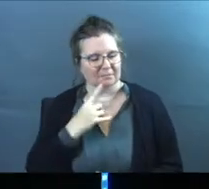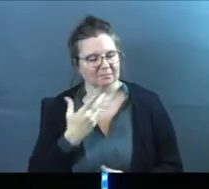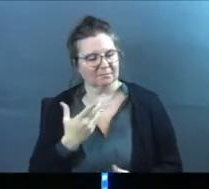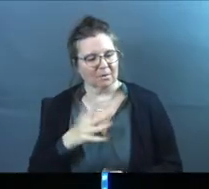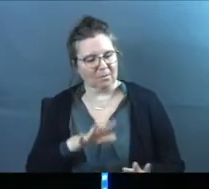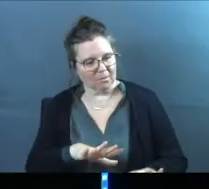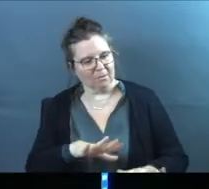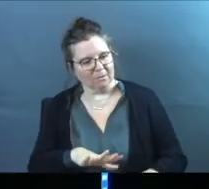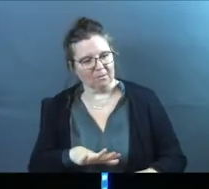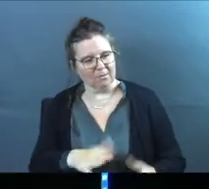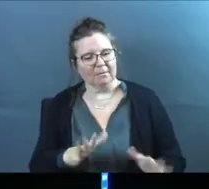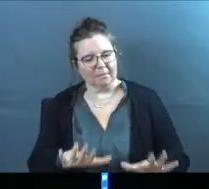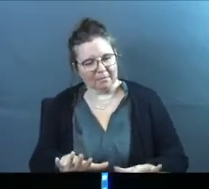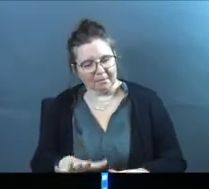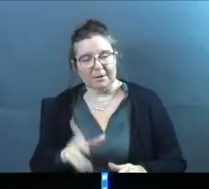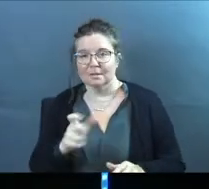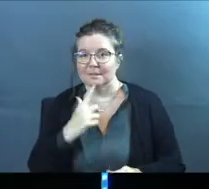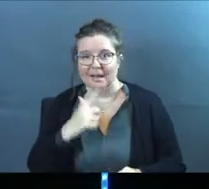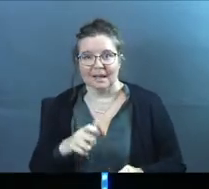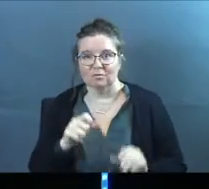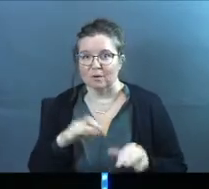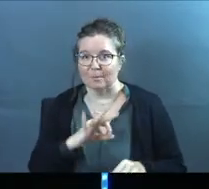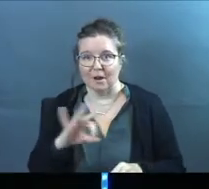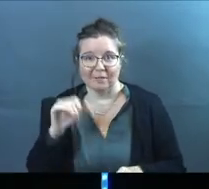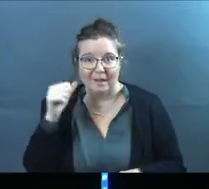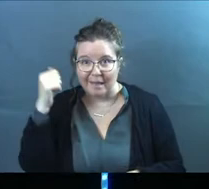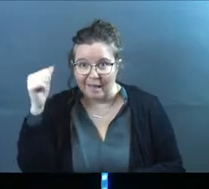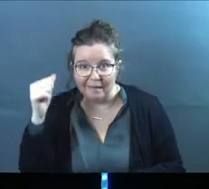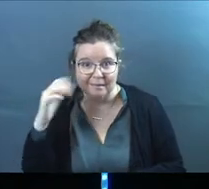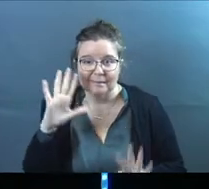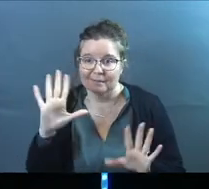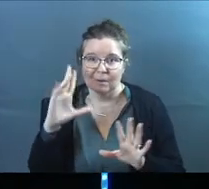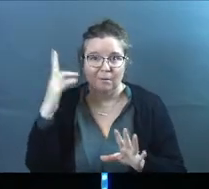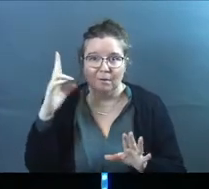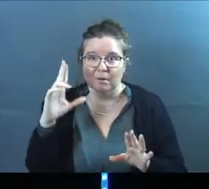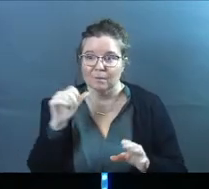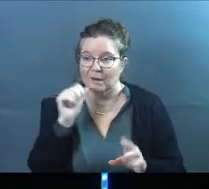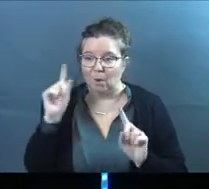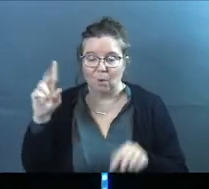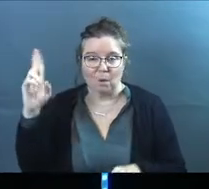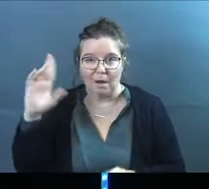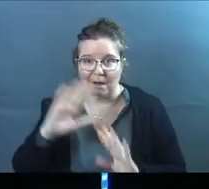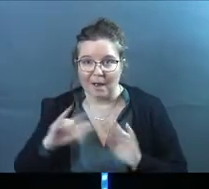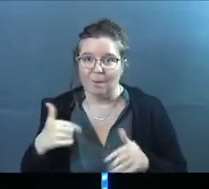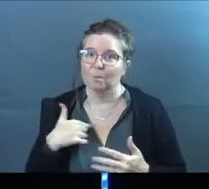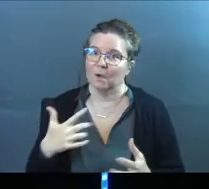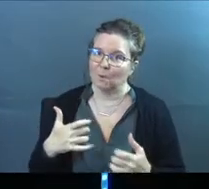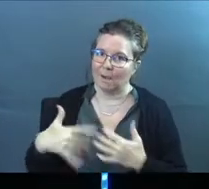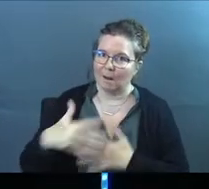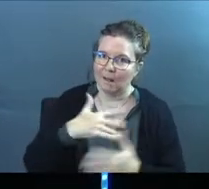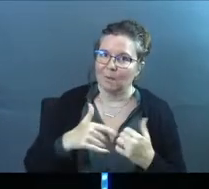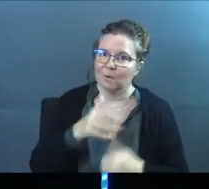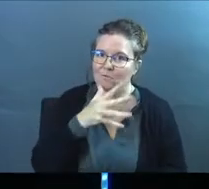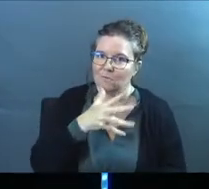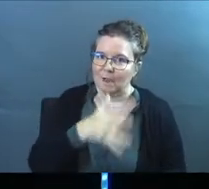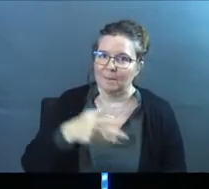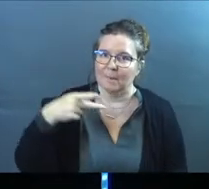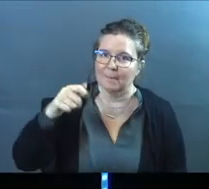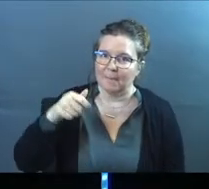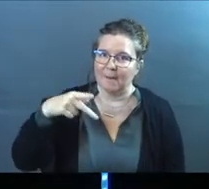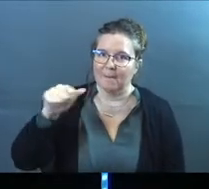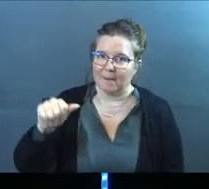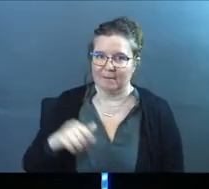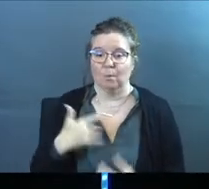like, slow down. Calm down. You better not drop them off with an aunt. We're not going to an uncle's house. We want to hang out with grandma and papa,